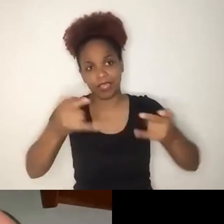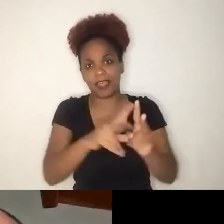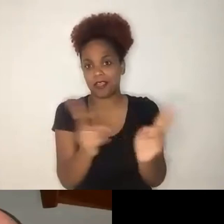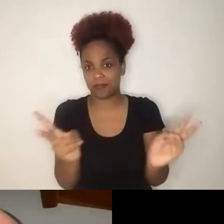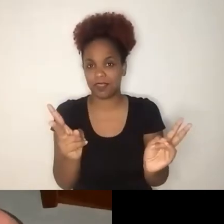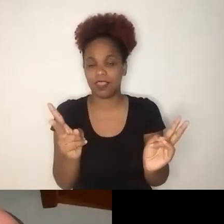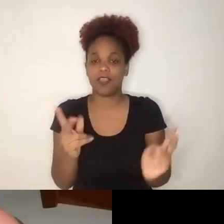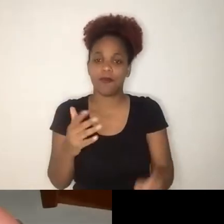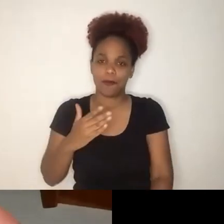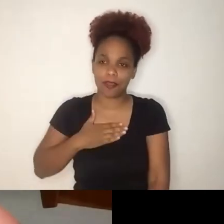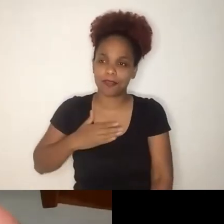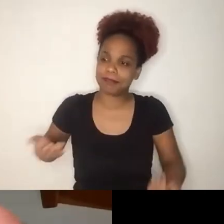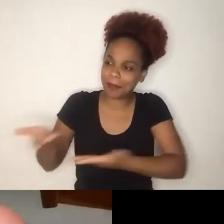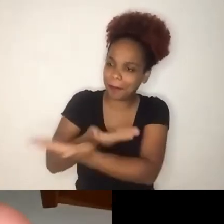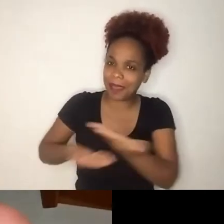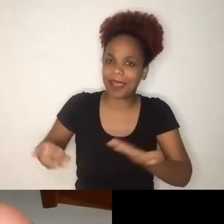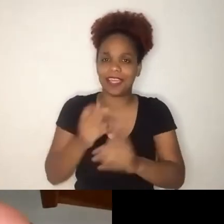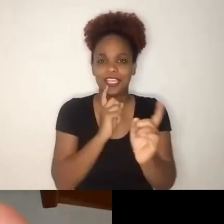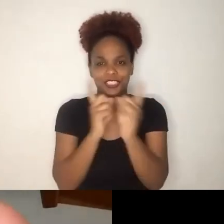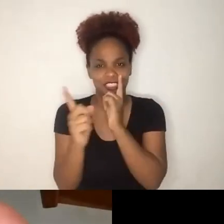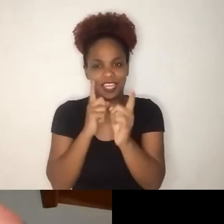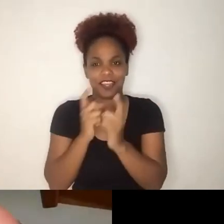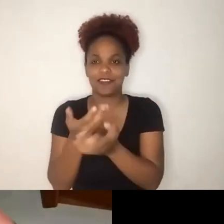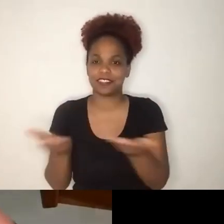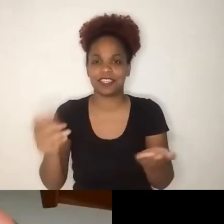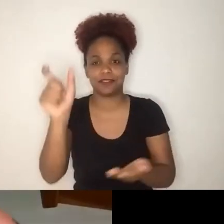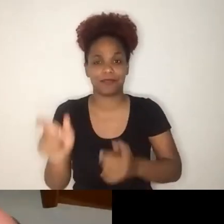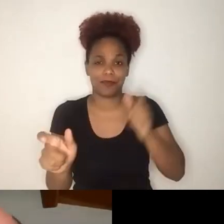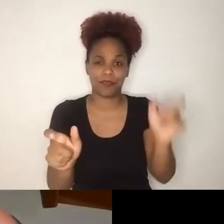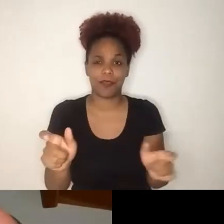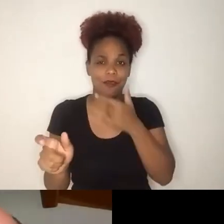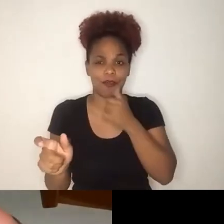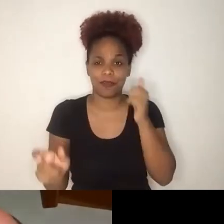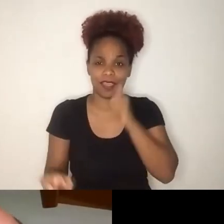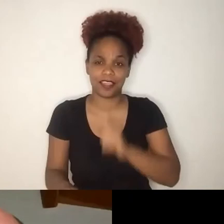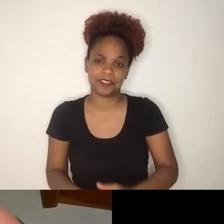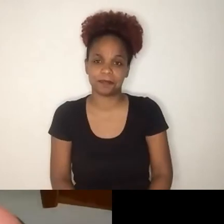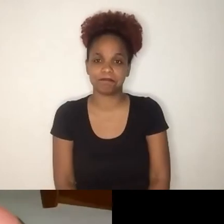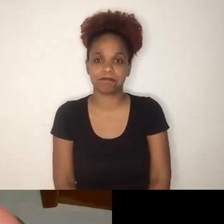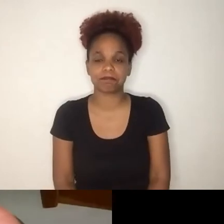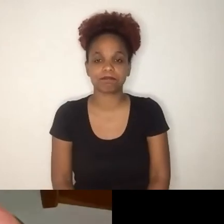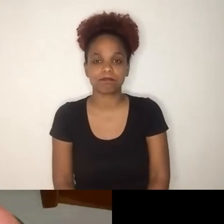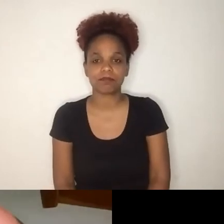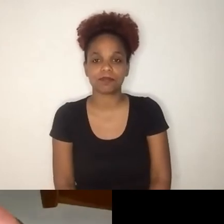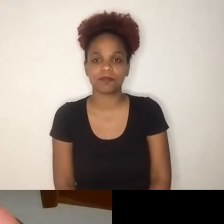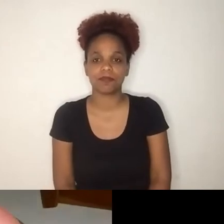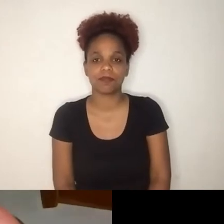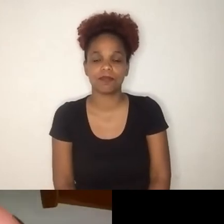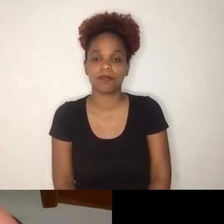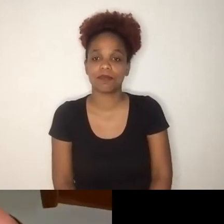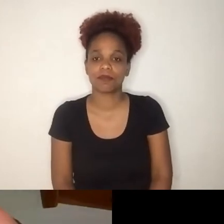I still like to be here and to give you my address.